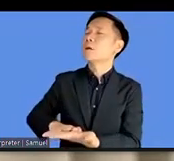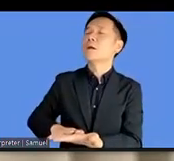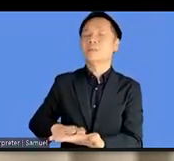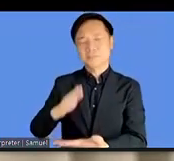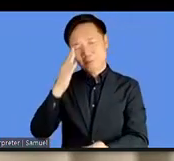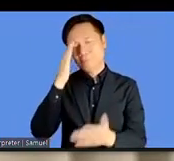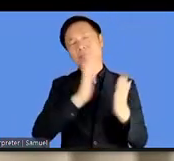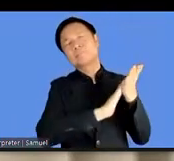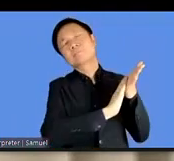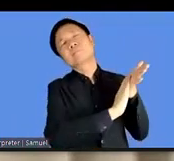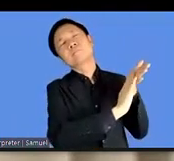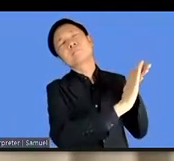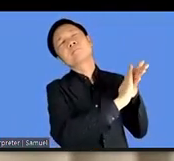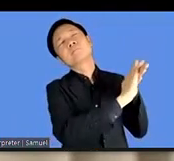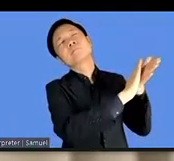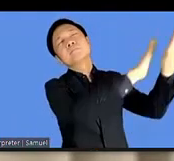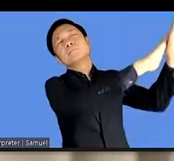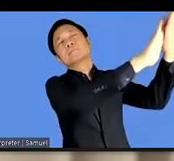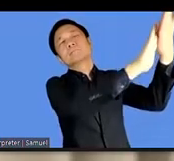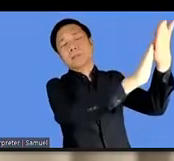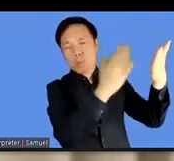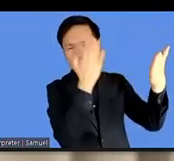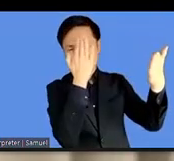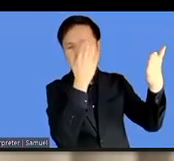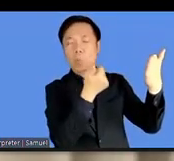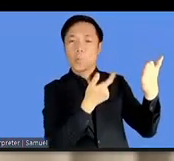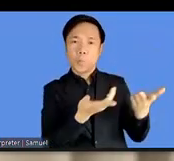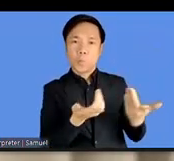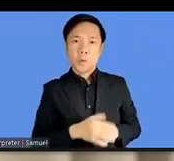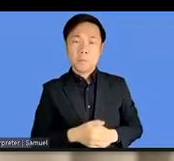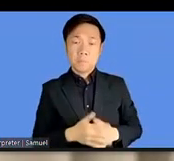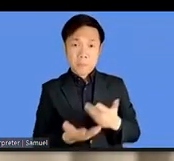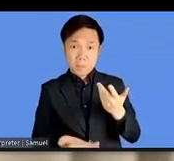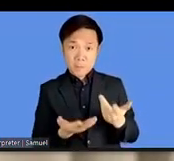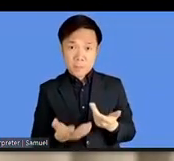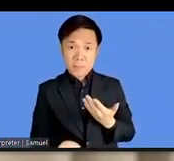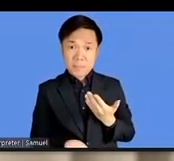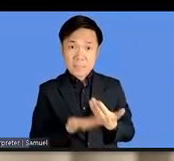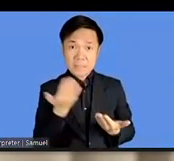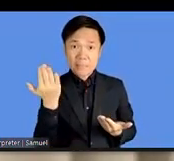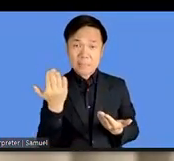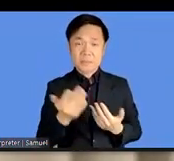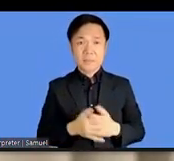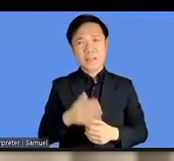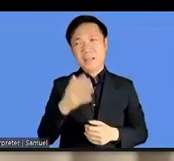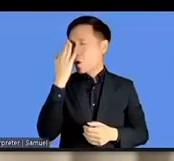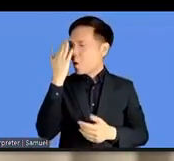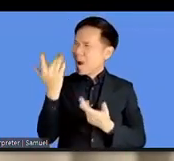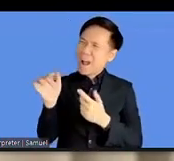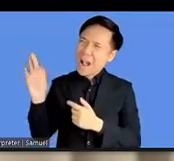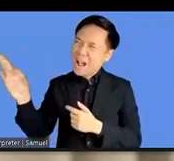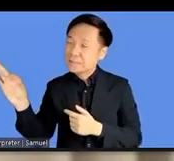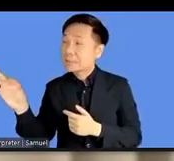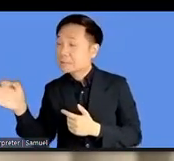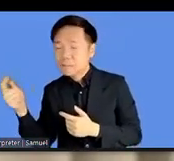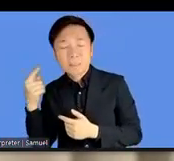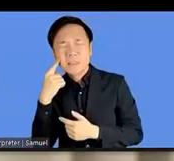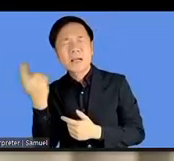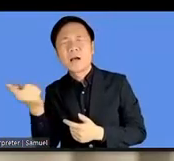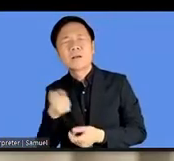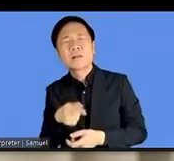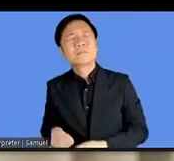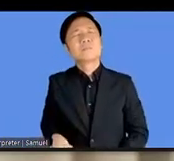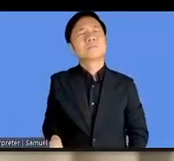so or some easily available help where you can ask where to go very easily thank you